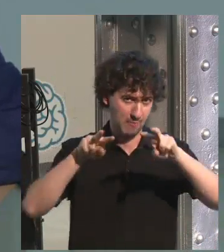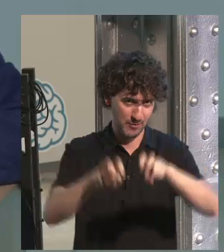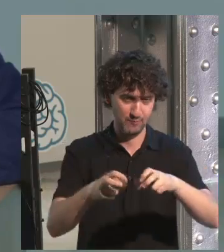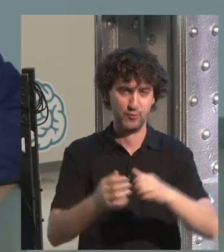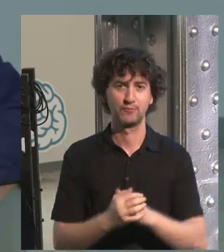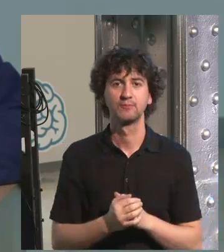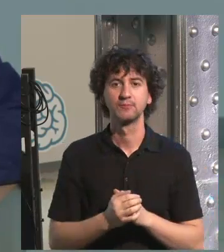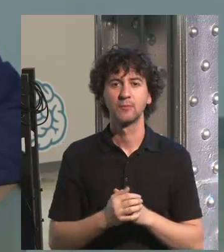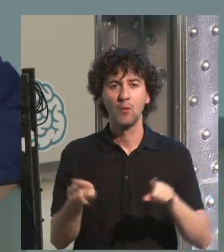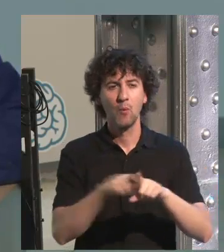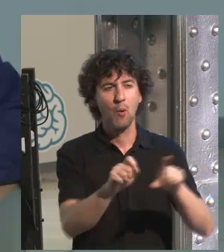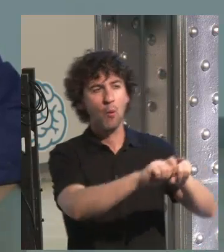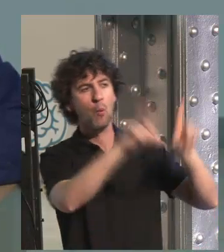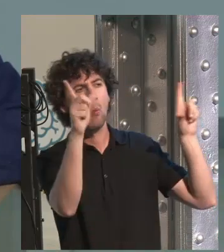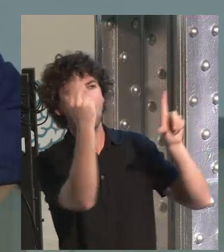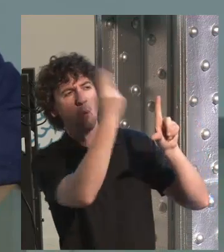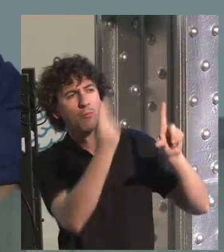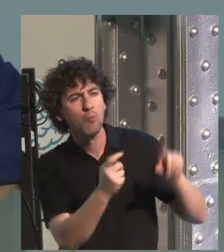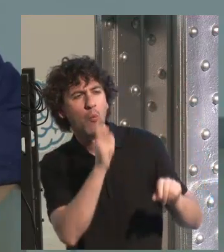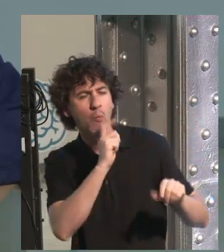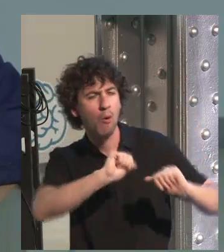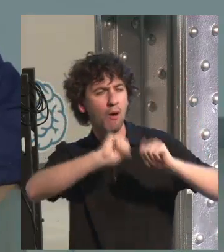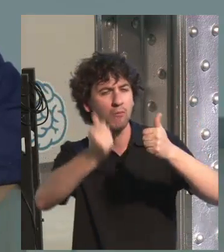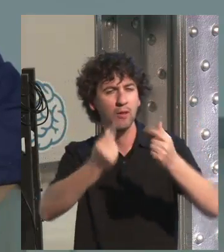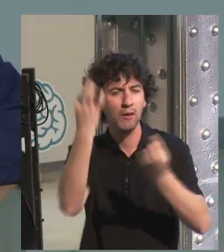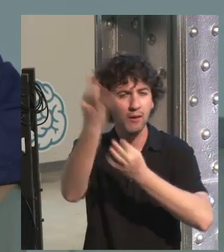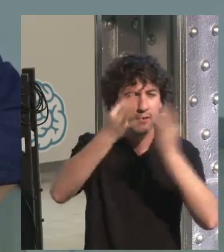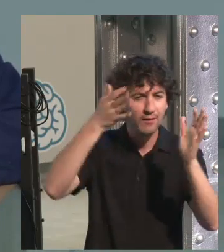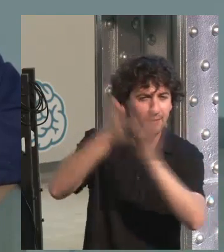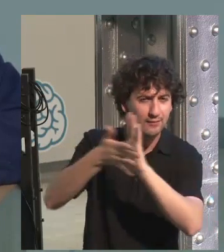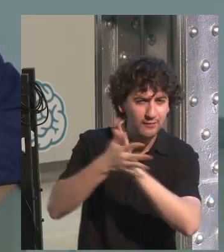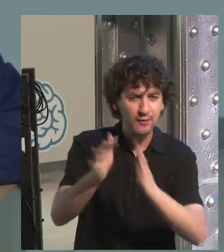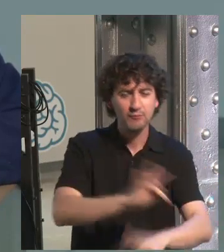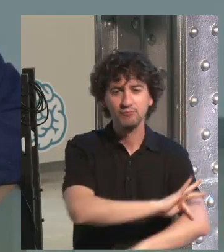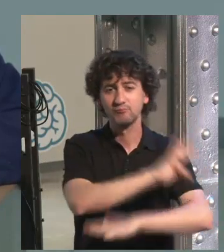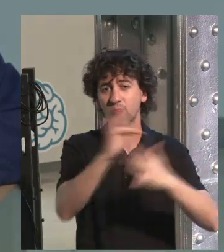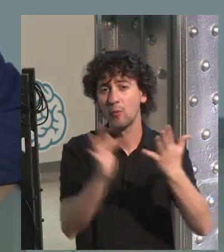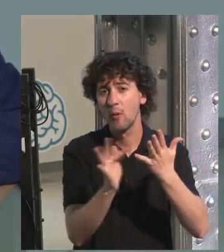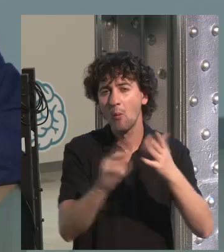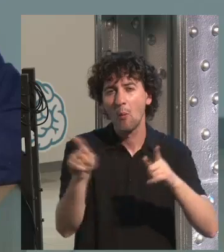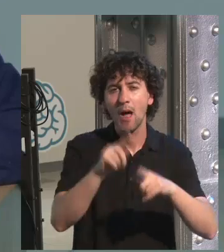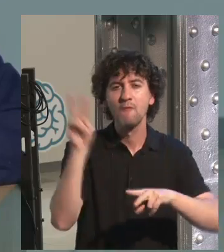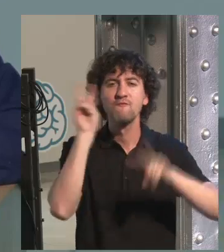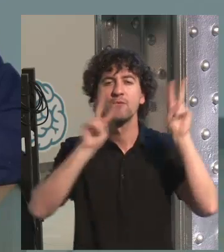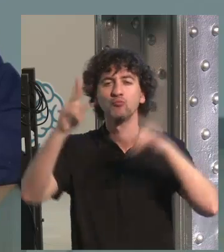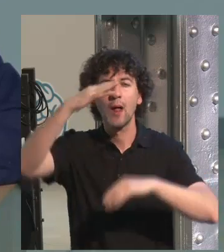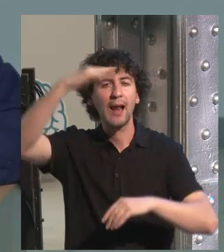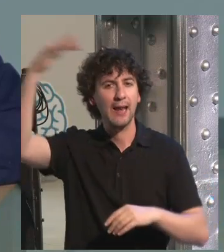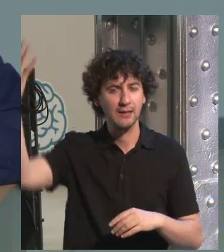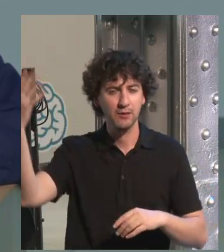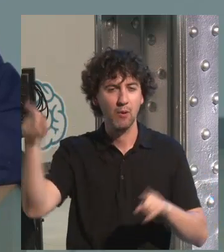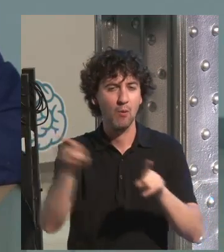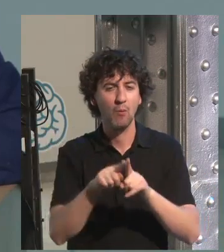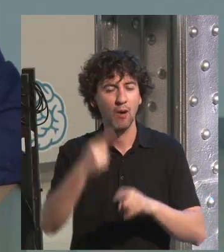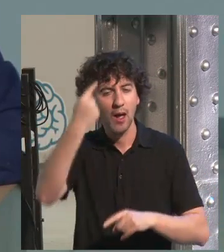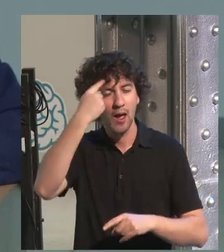mentioning because this is the frame for education. After the executive attention, we